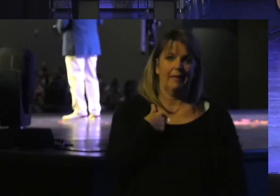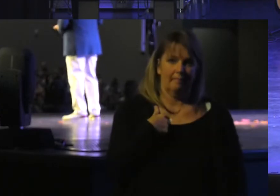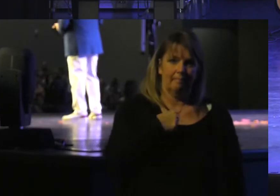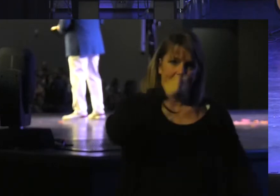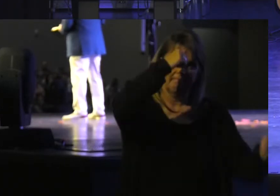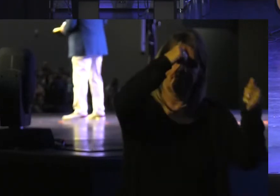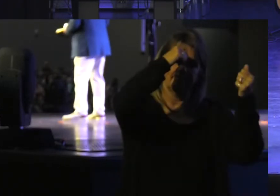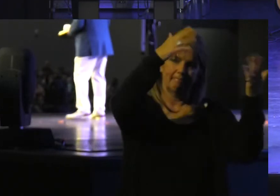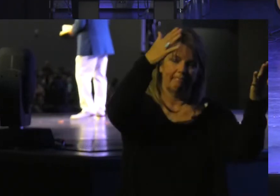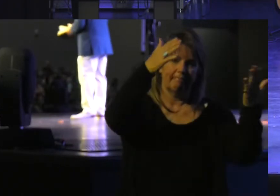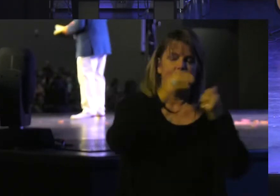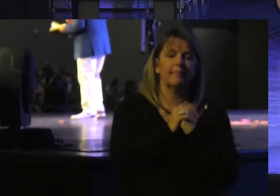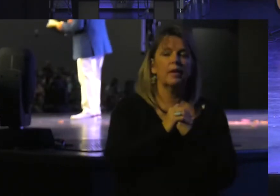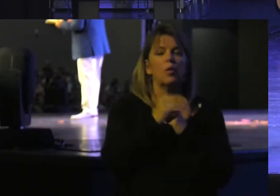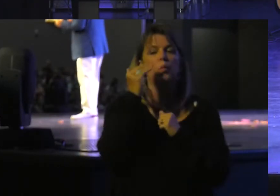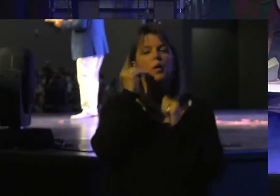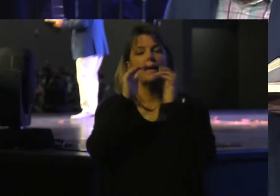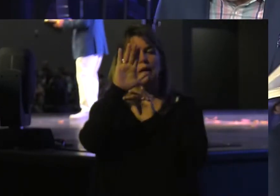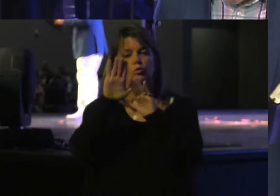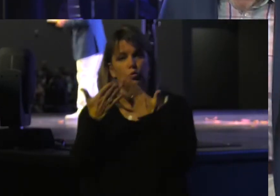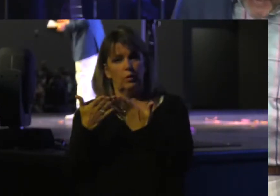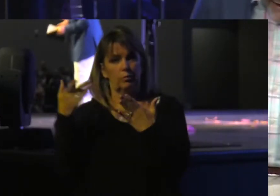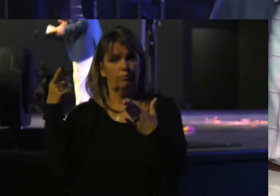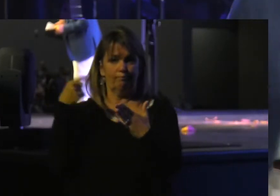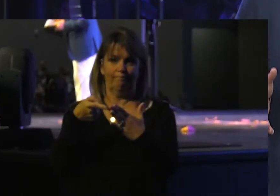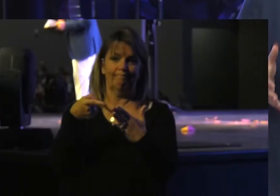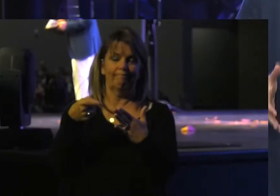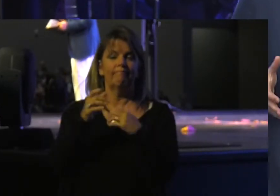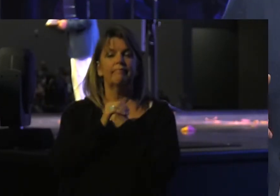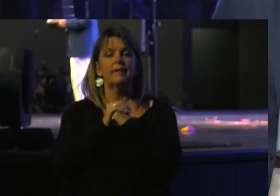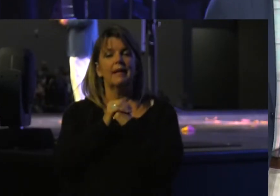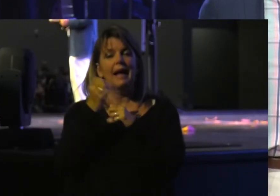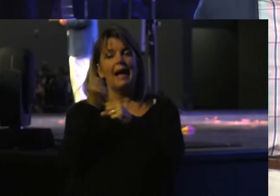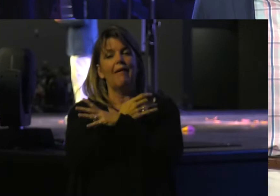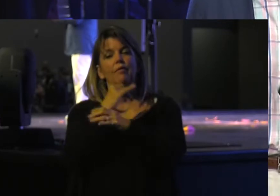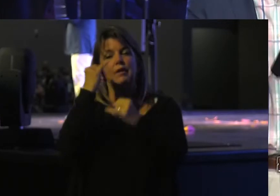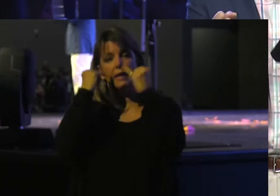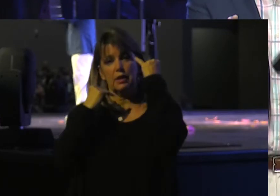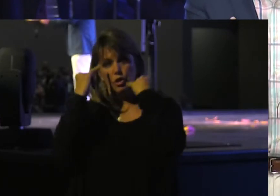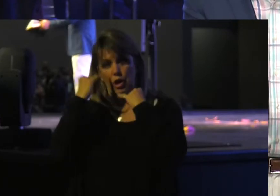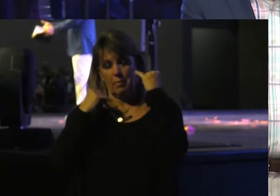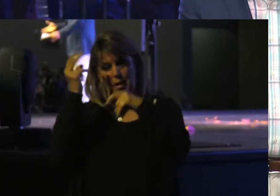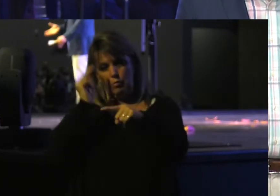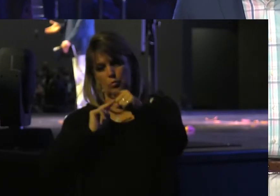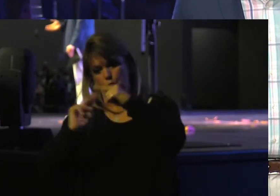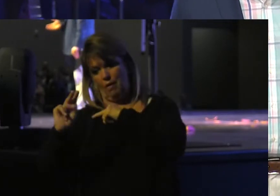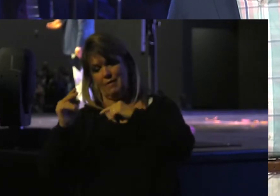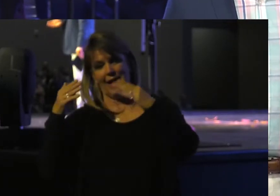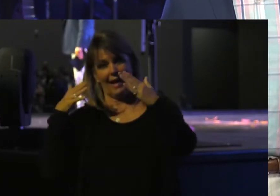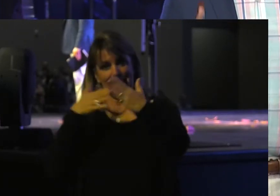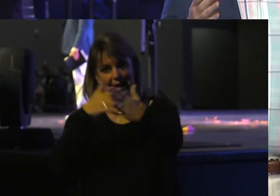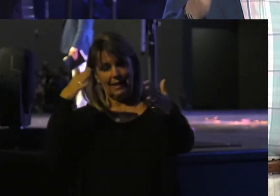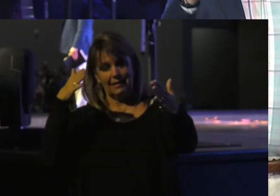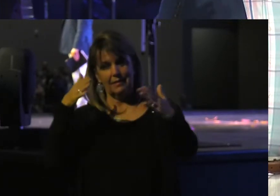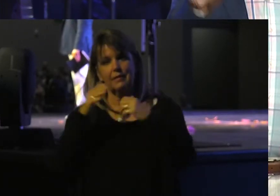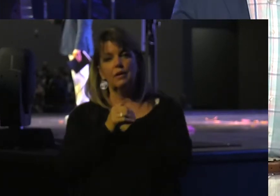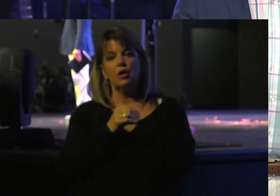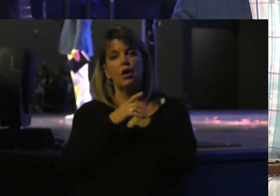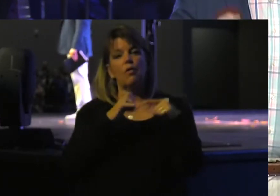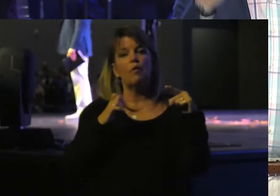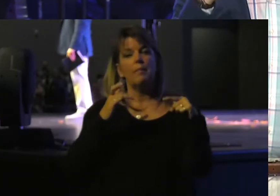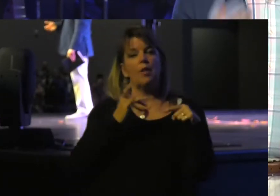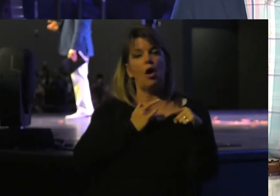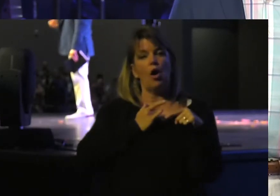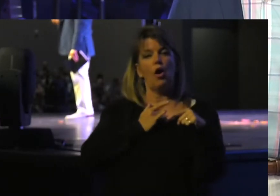So we know Scripturally speaking Everything Jeremiah Was prophesying against Comes from the